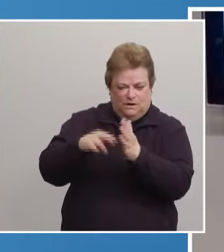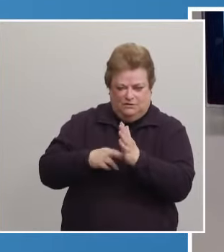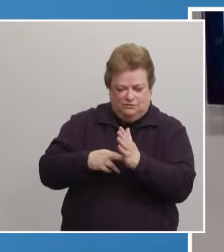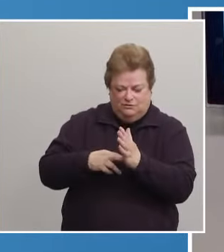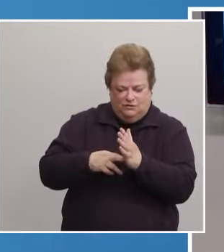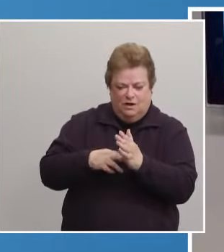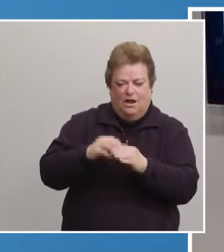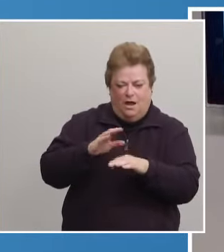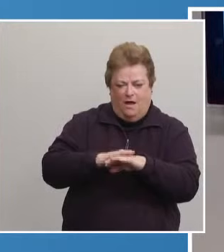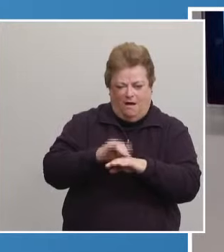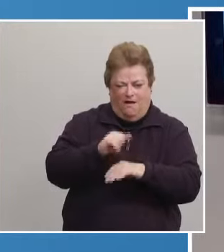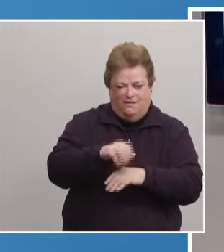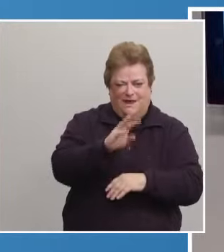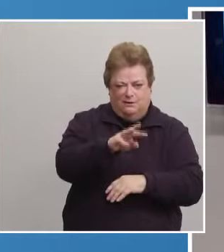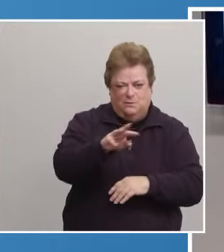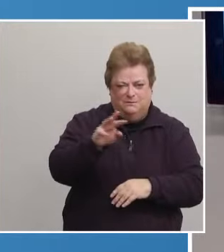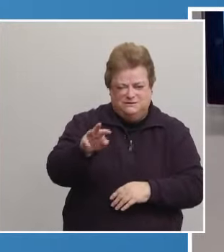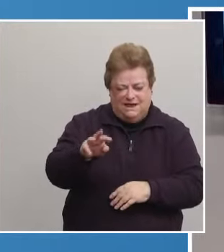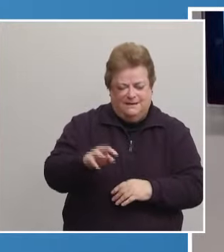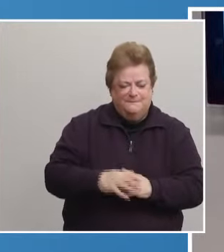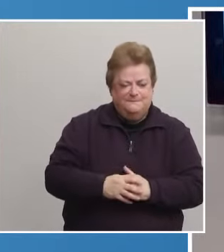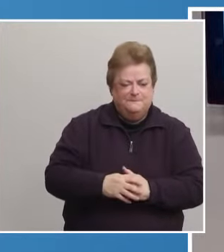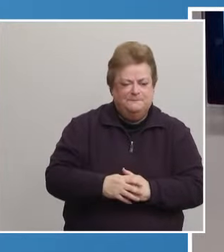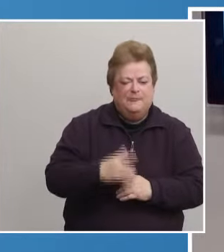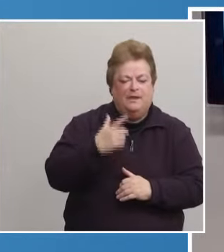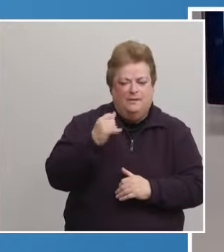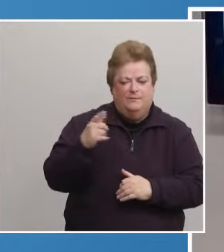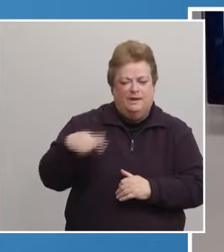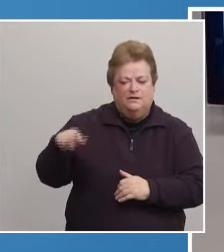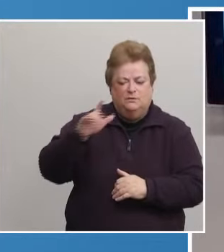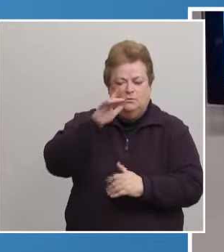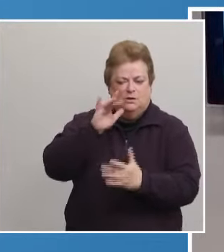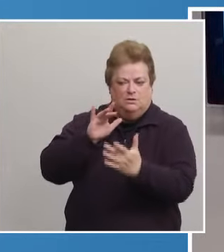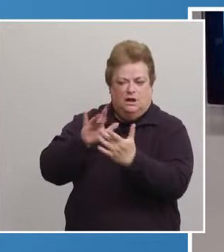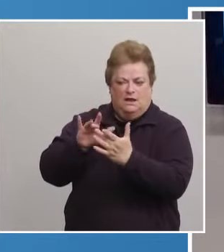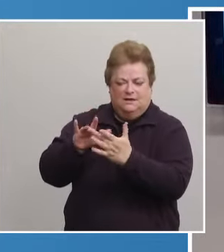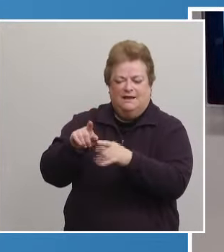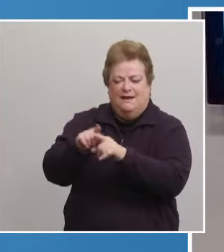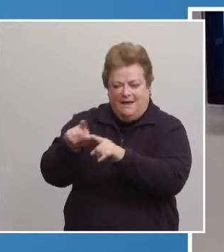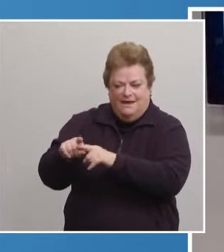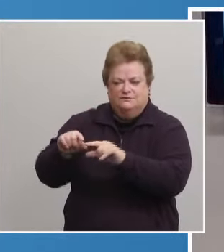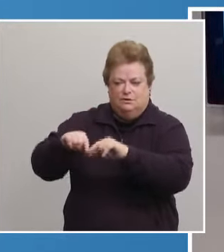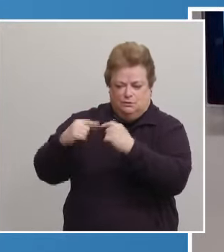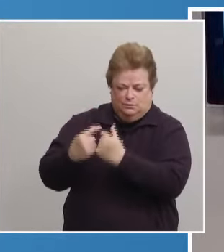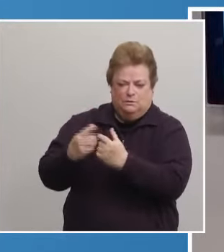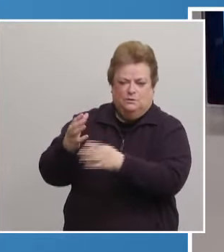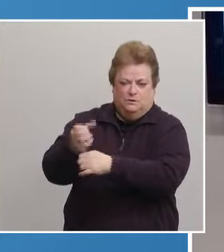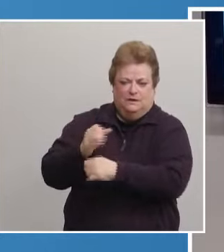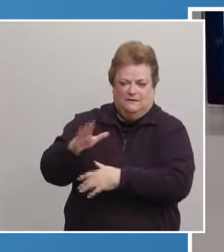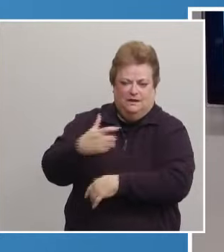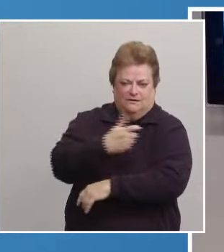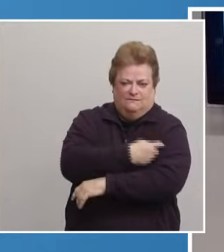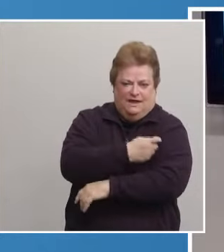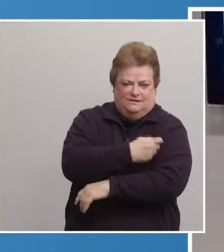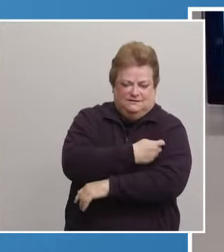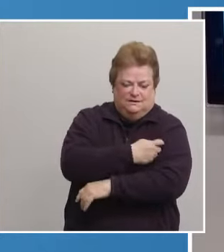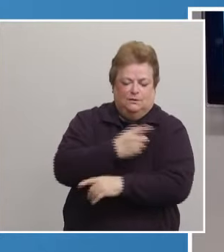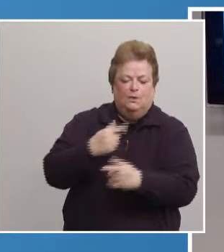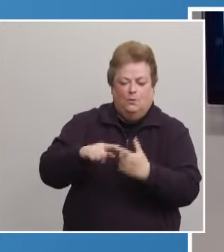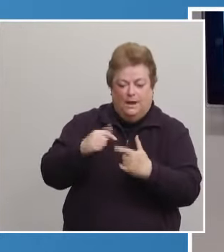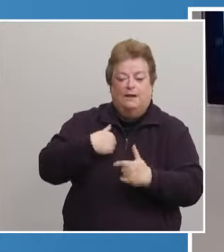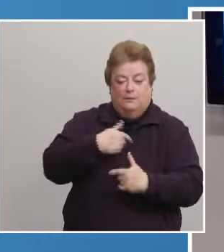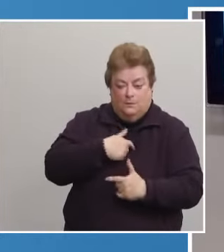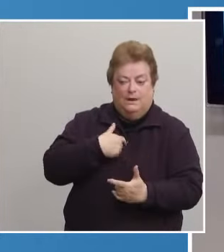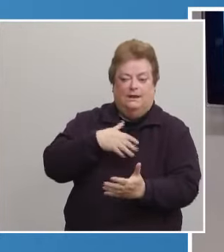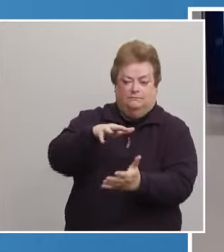registration site, because they'll be contacted as a group to get their vaccine when we have more available.